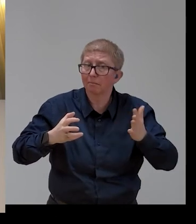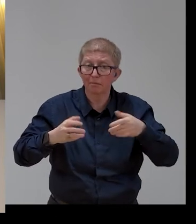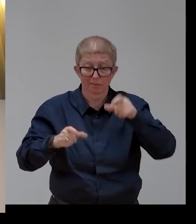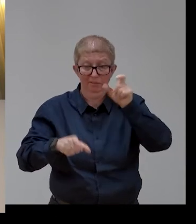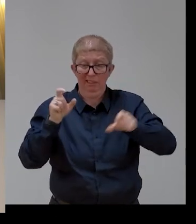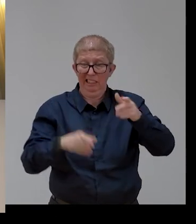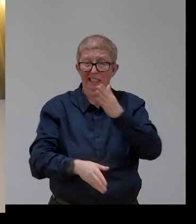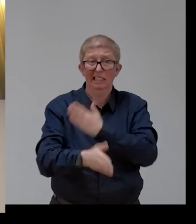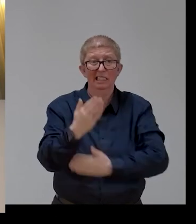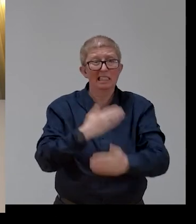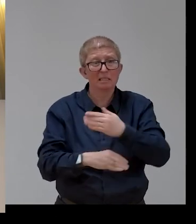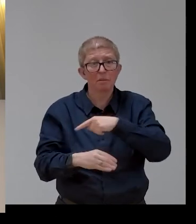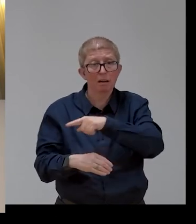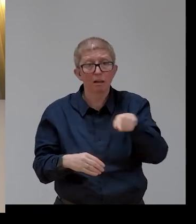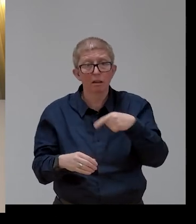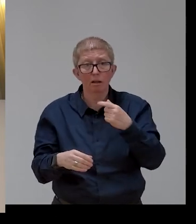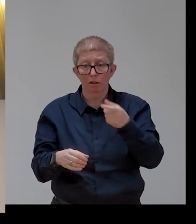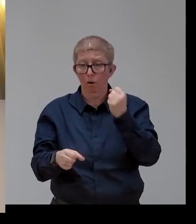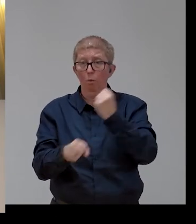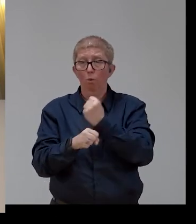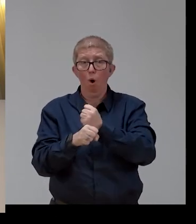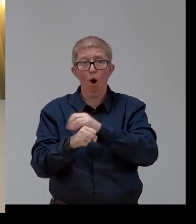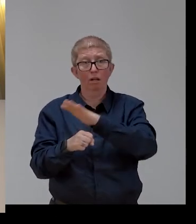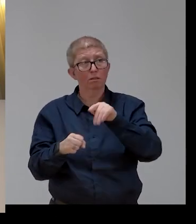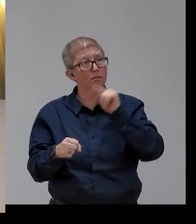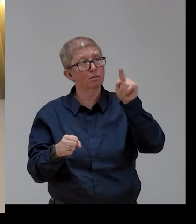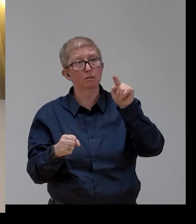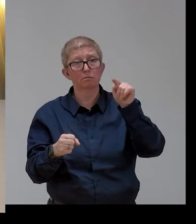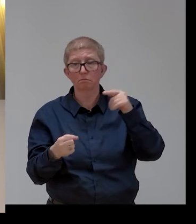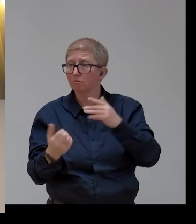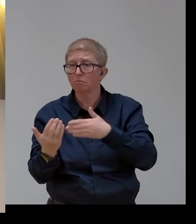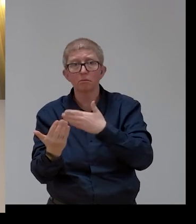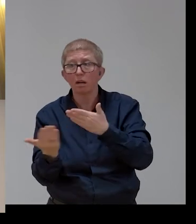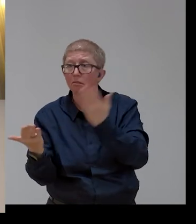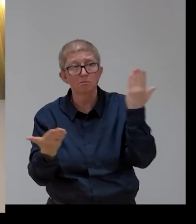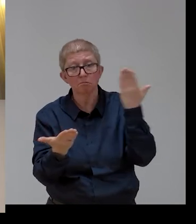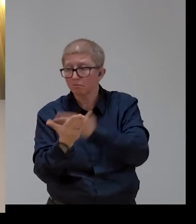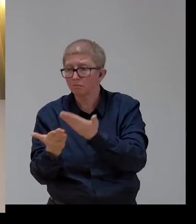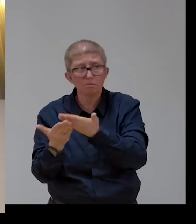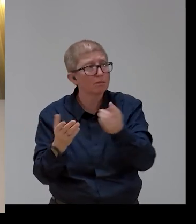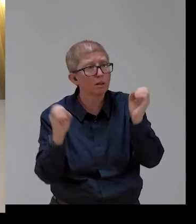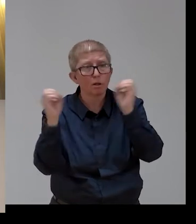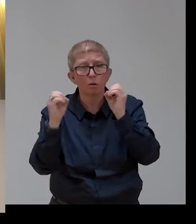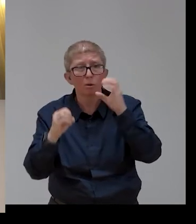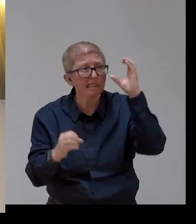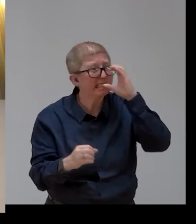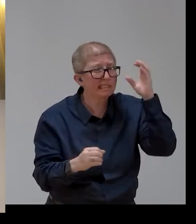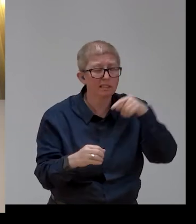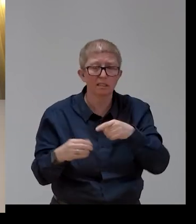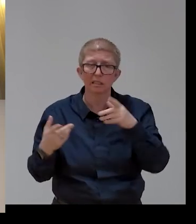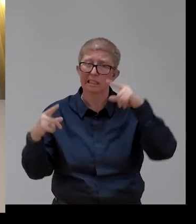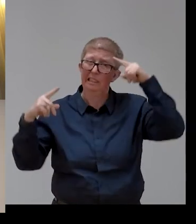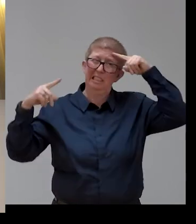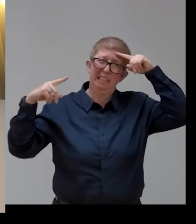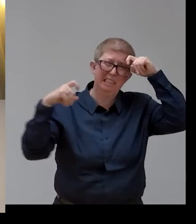labour market. No jobs are offered to people anymore. And that, of course, is linked to the